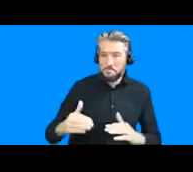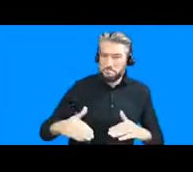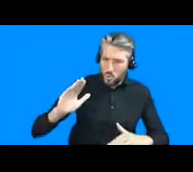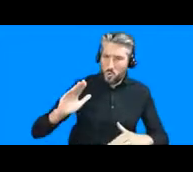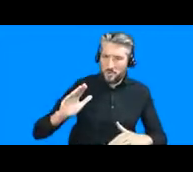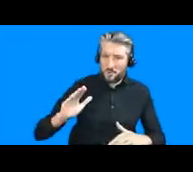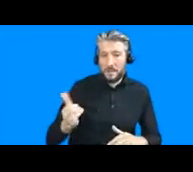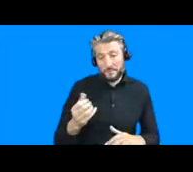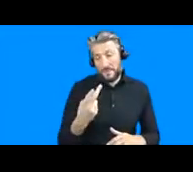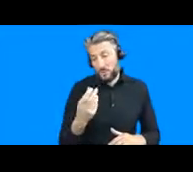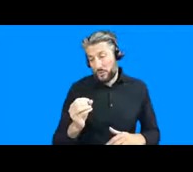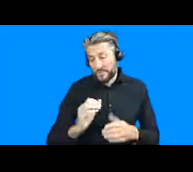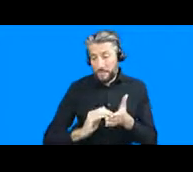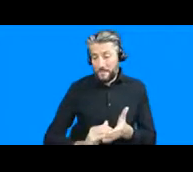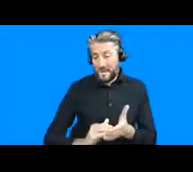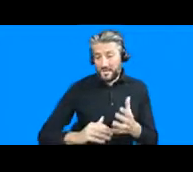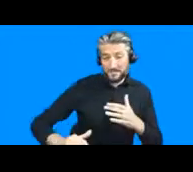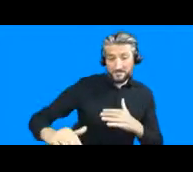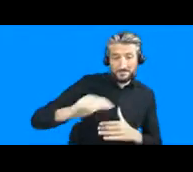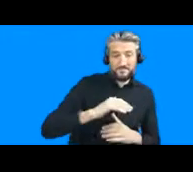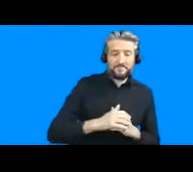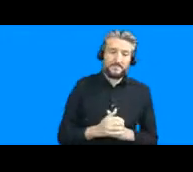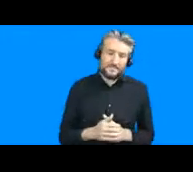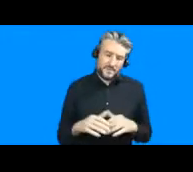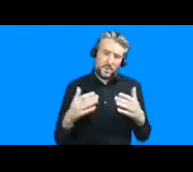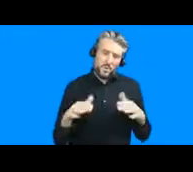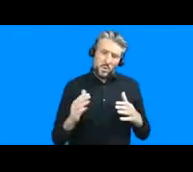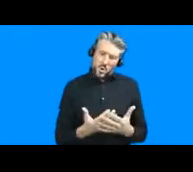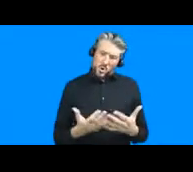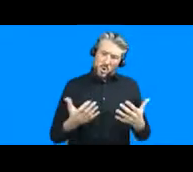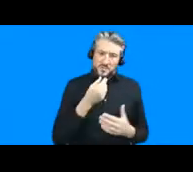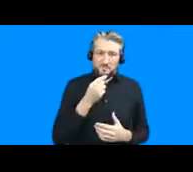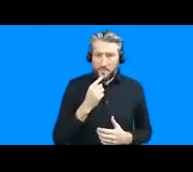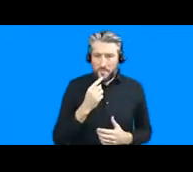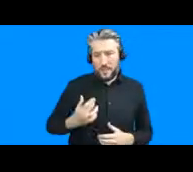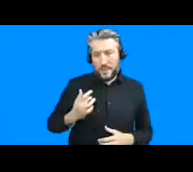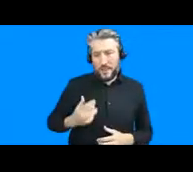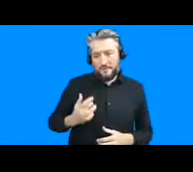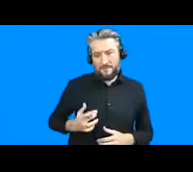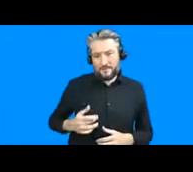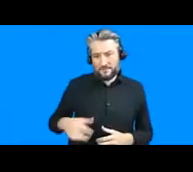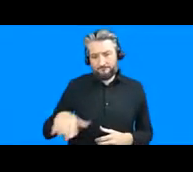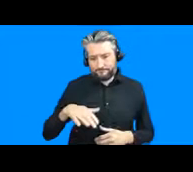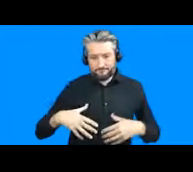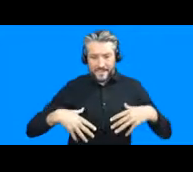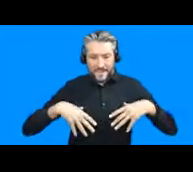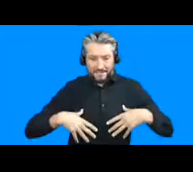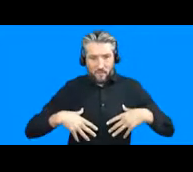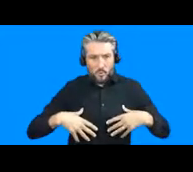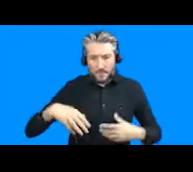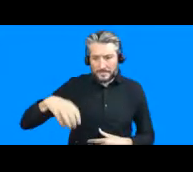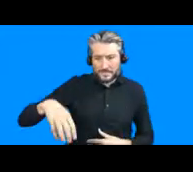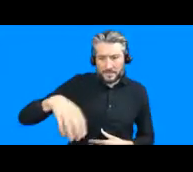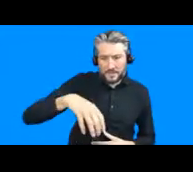million so we're talking about um you know a very significant number of people who reside in in informal settlements but alongside